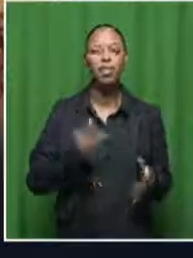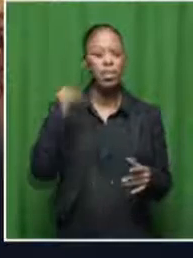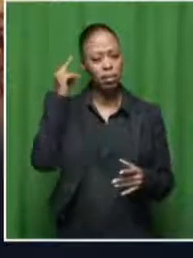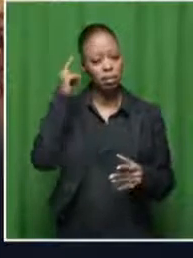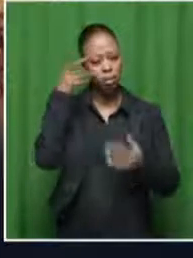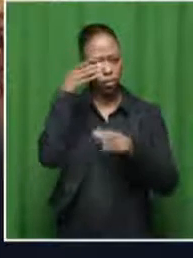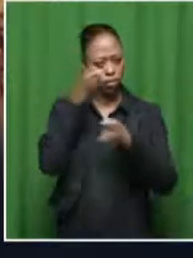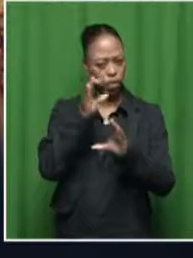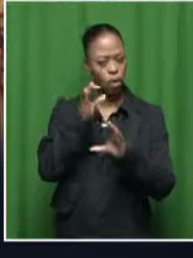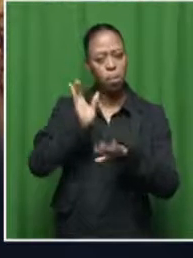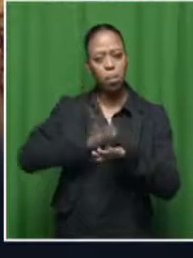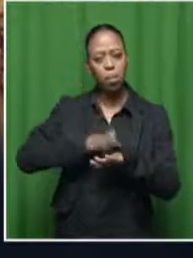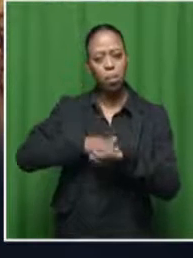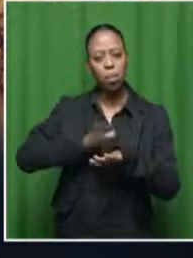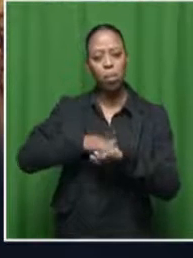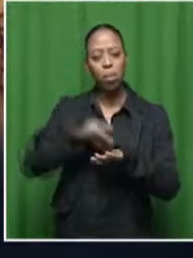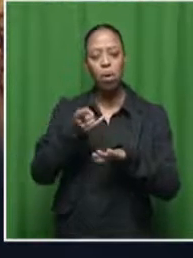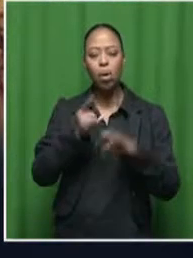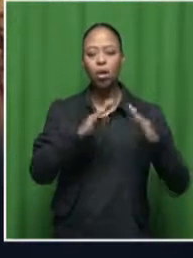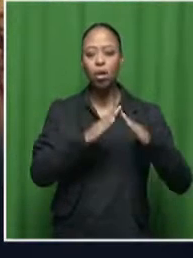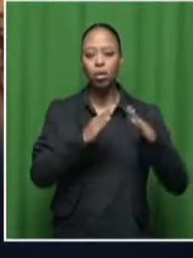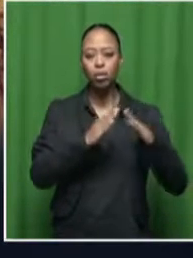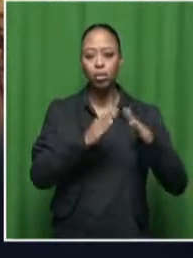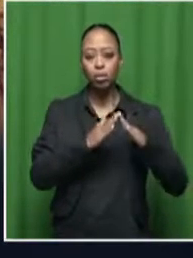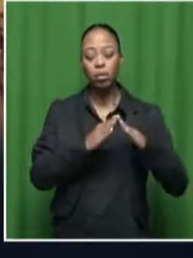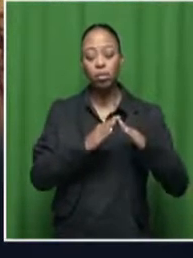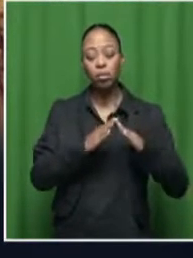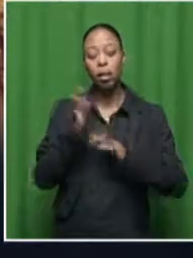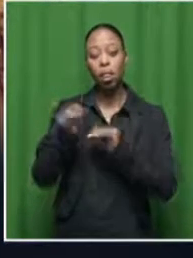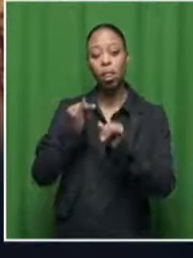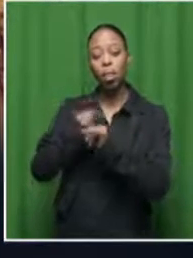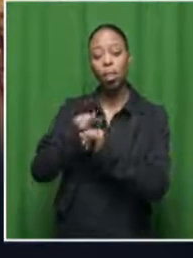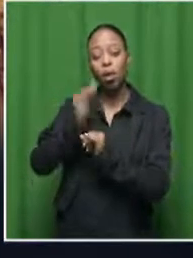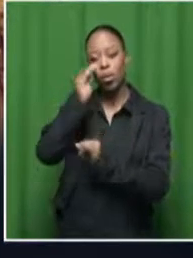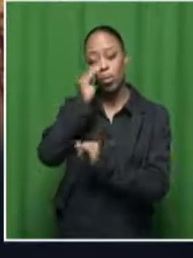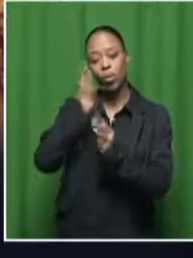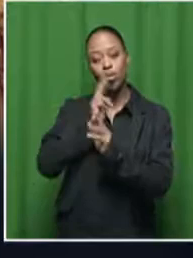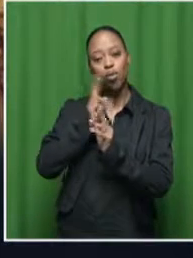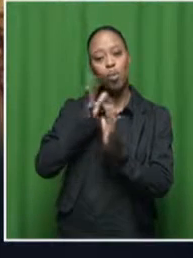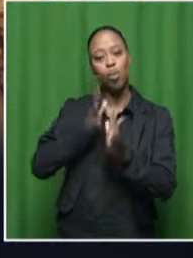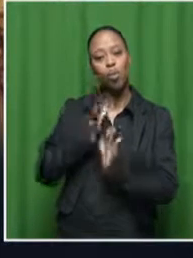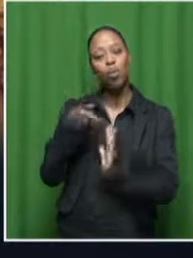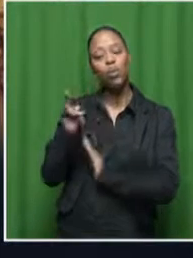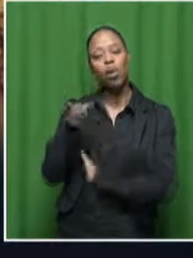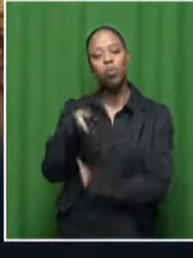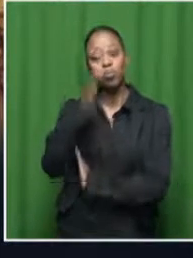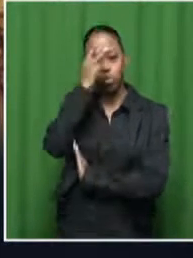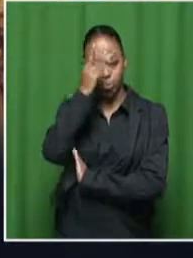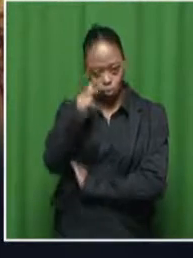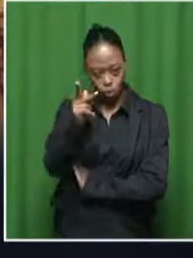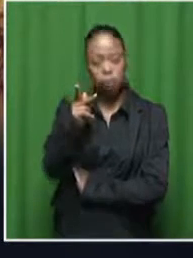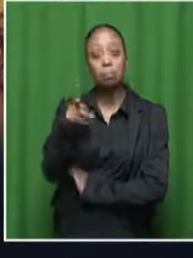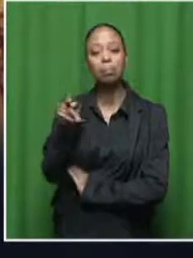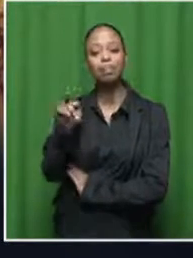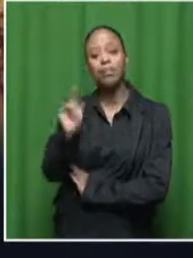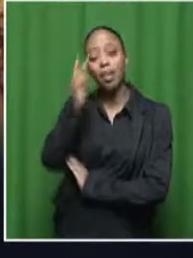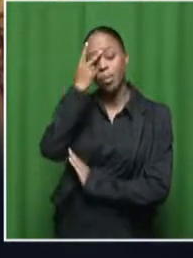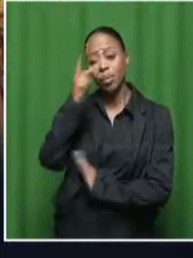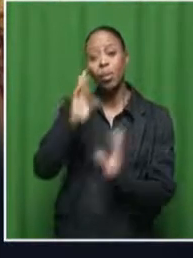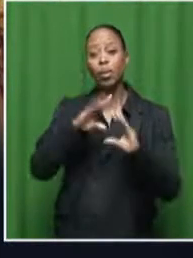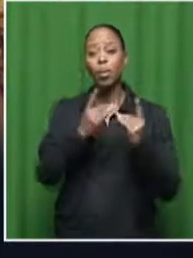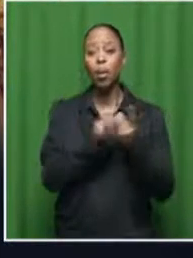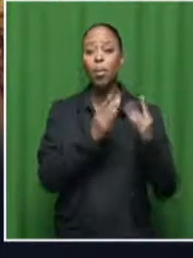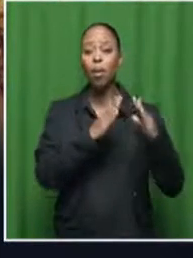Focusing on Habitat and of course our international news reporter Kailitle Kumalo is in Pretoria where the Human